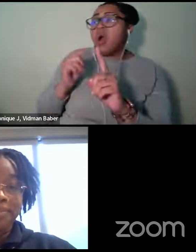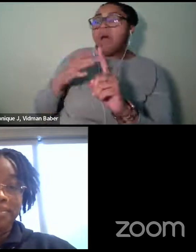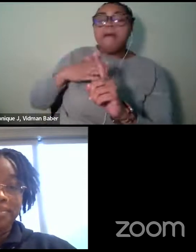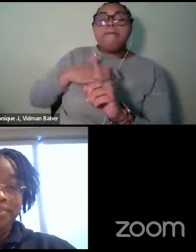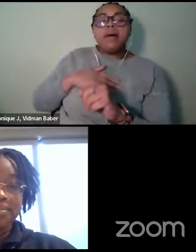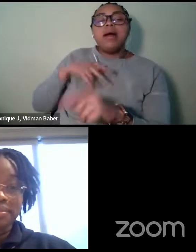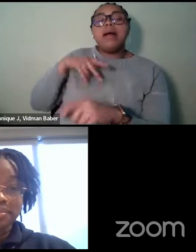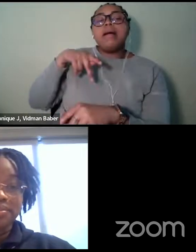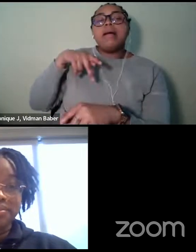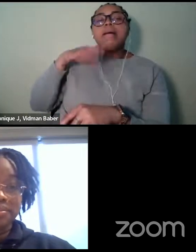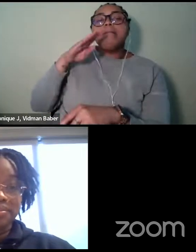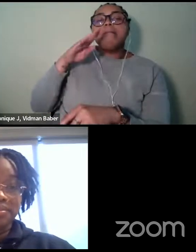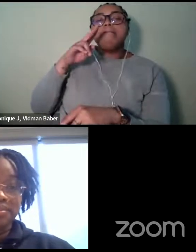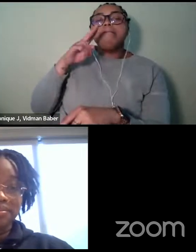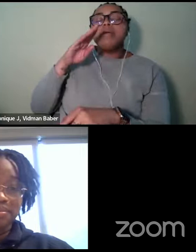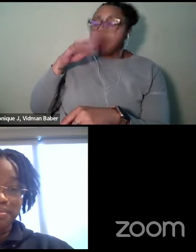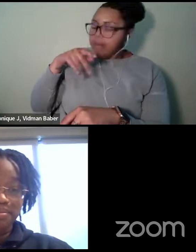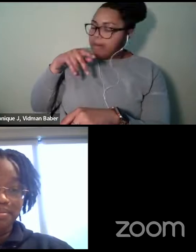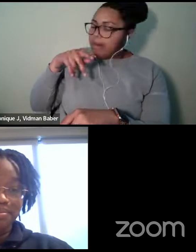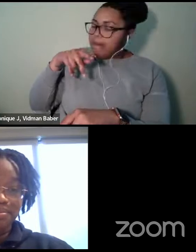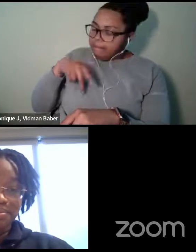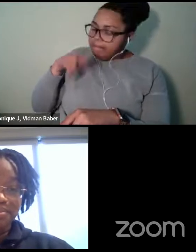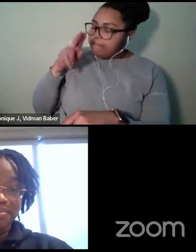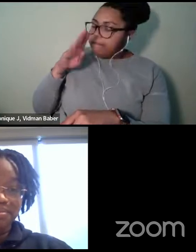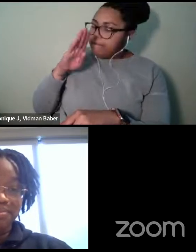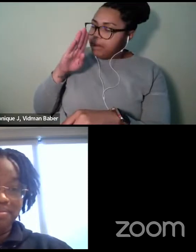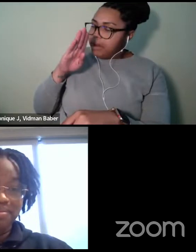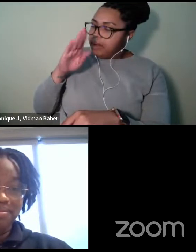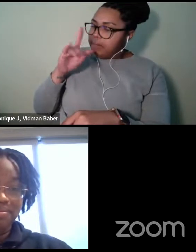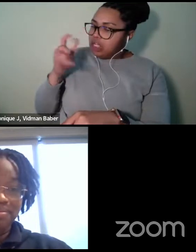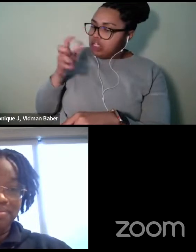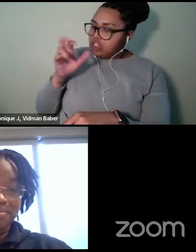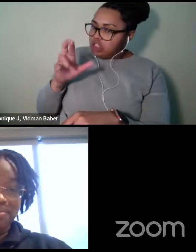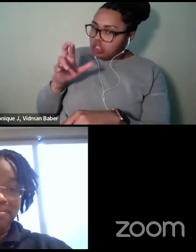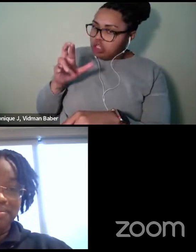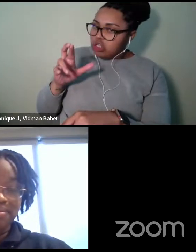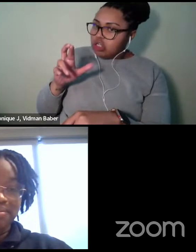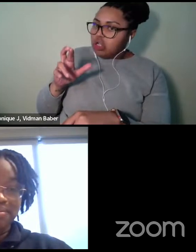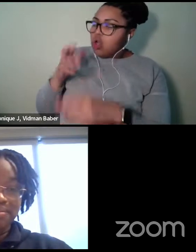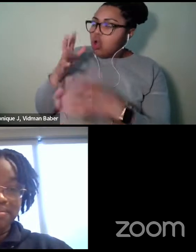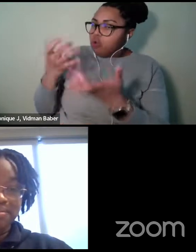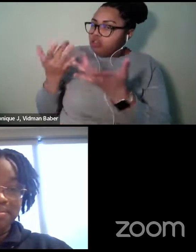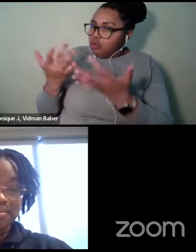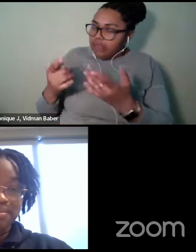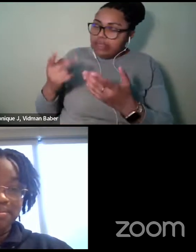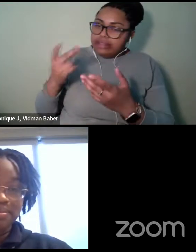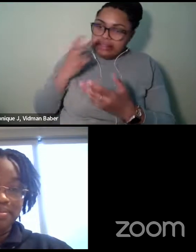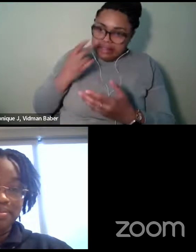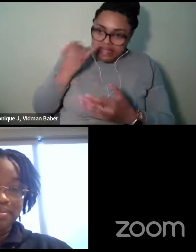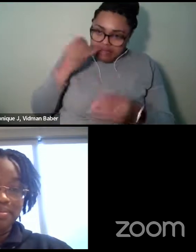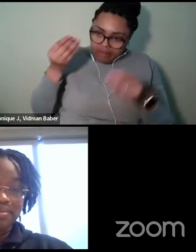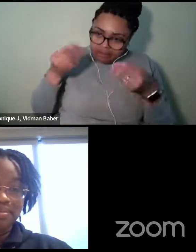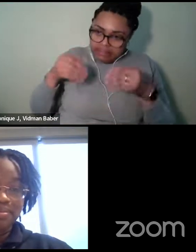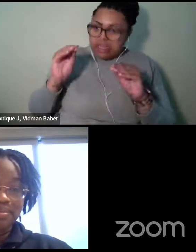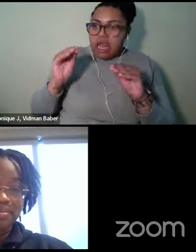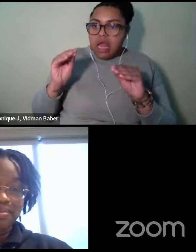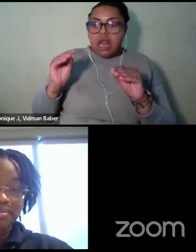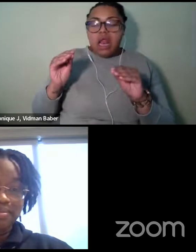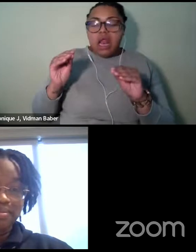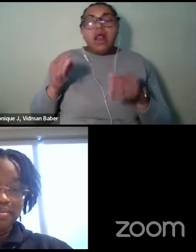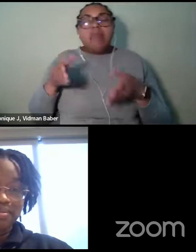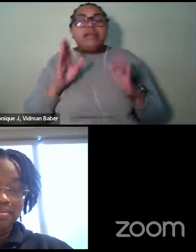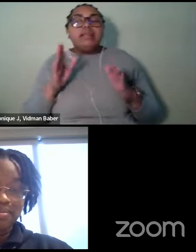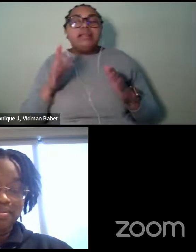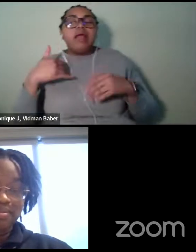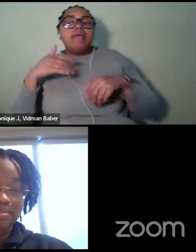one sells. Uh, and so I'm going to give them a certain amount of time and then if, you know, and have them make a decision